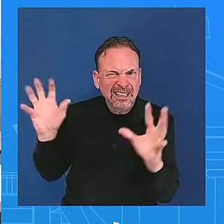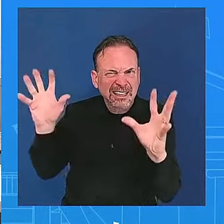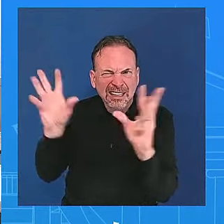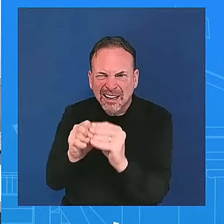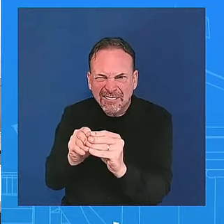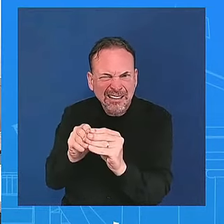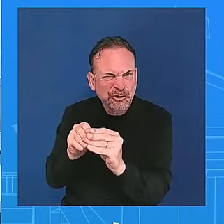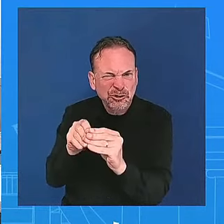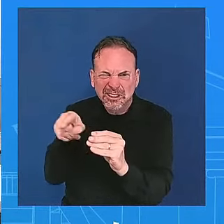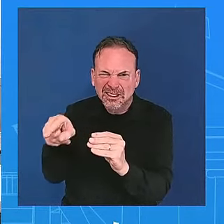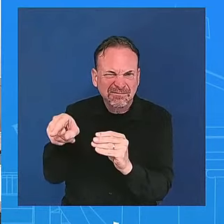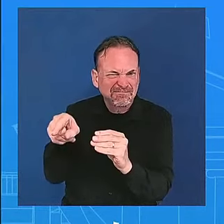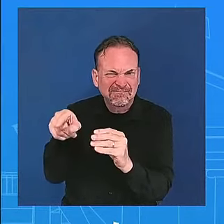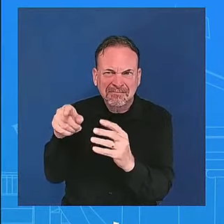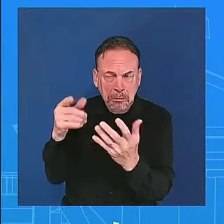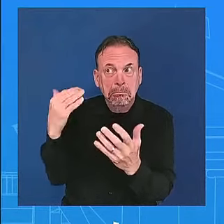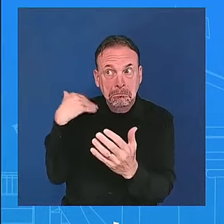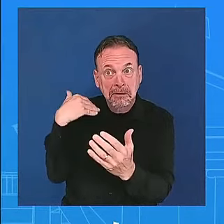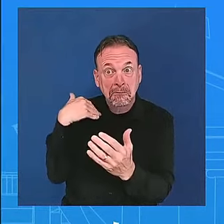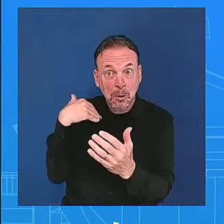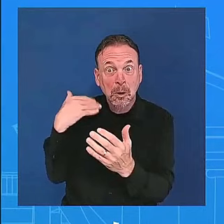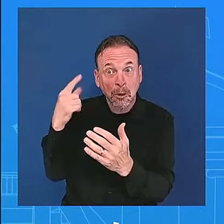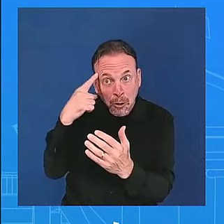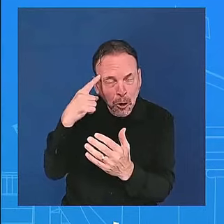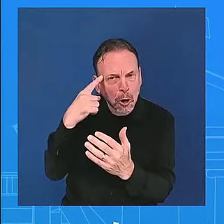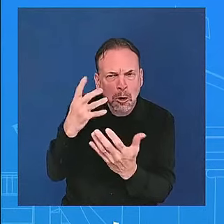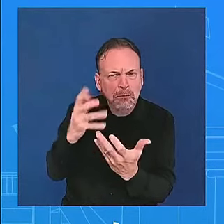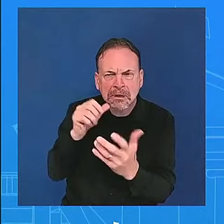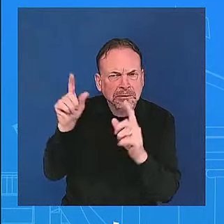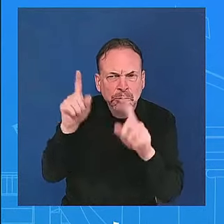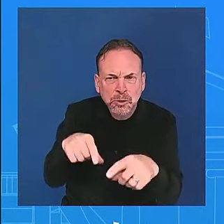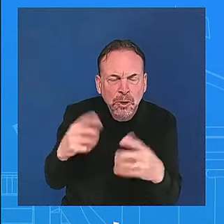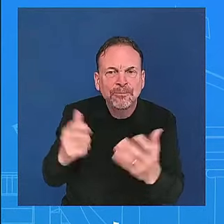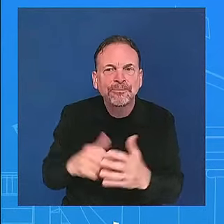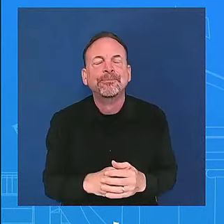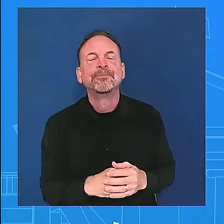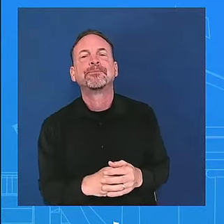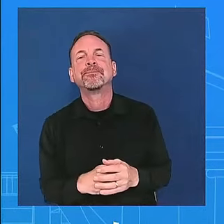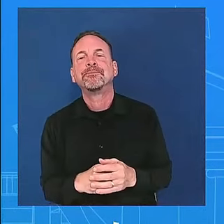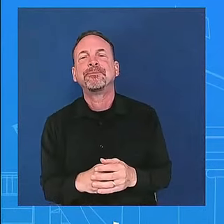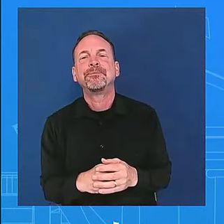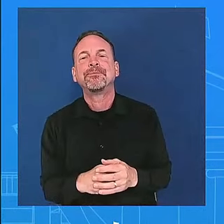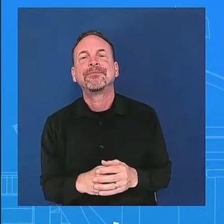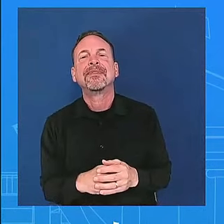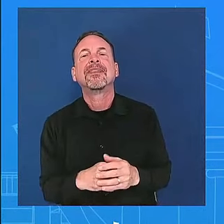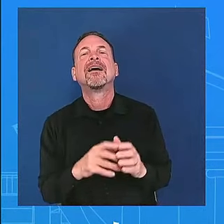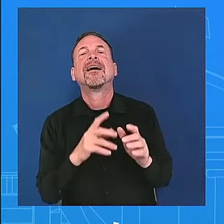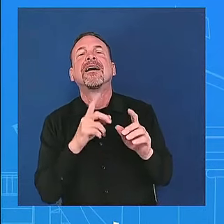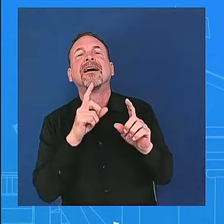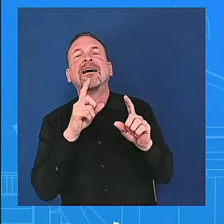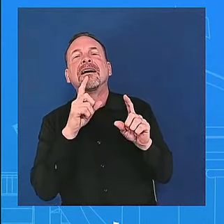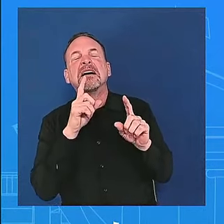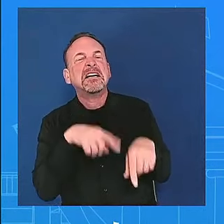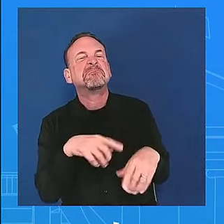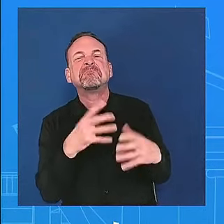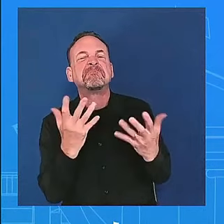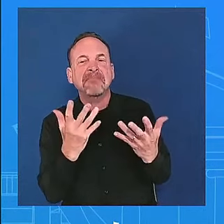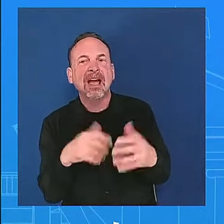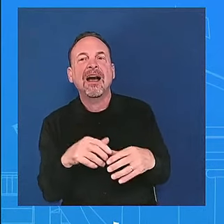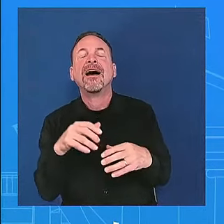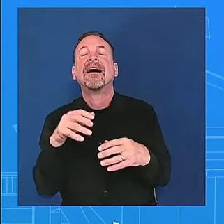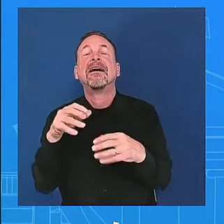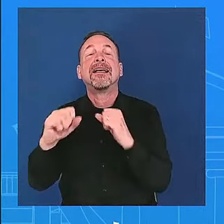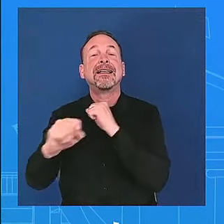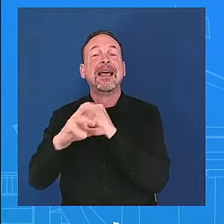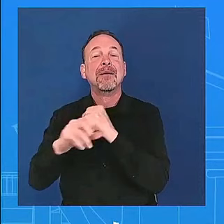convention so the nabj convention decision was done by the campaign so i would have to refer you to the campaign uh on on